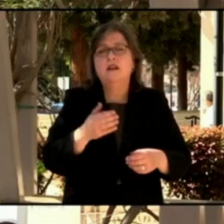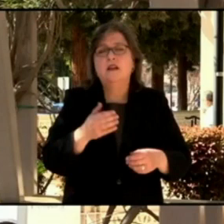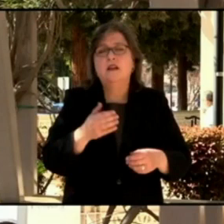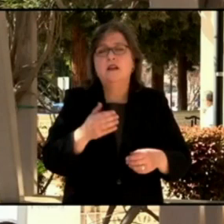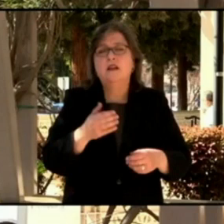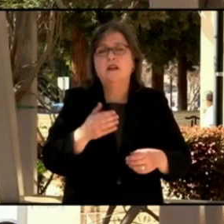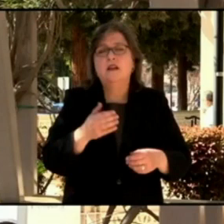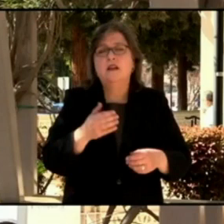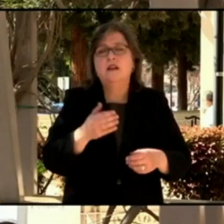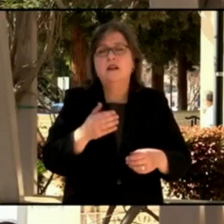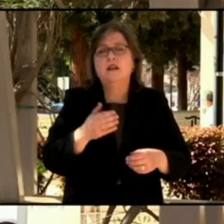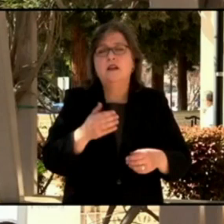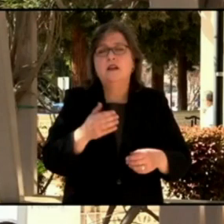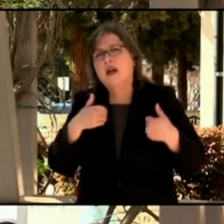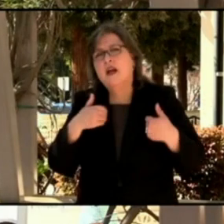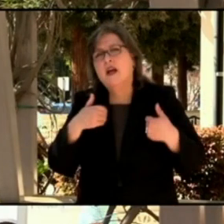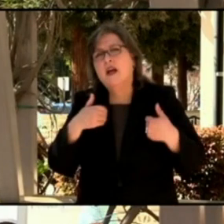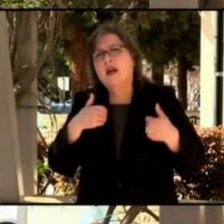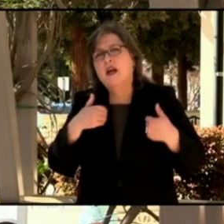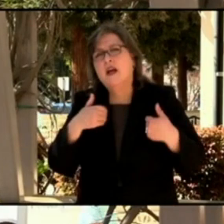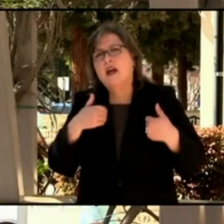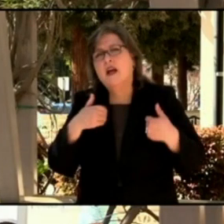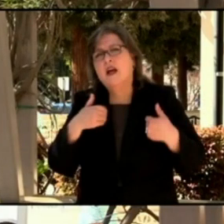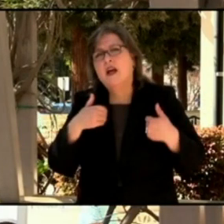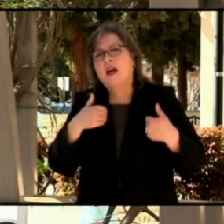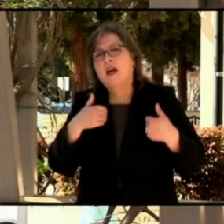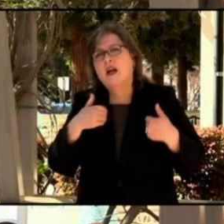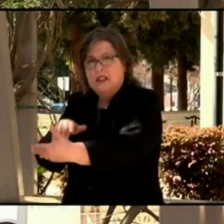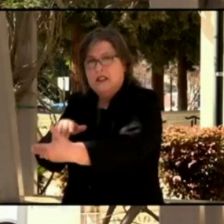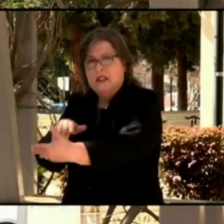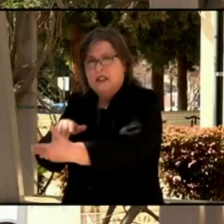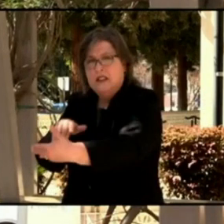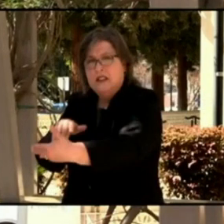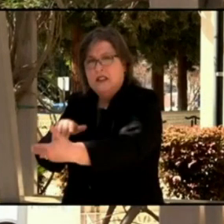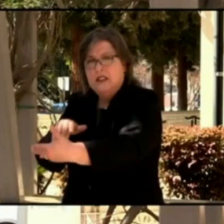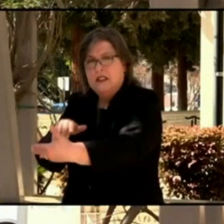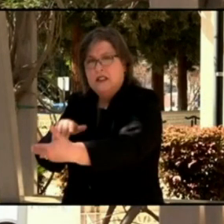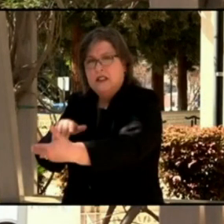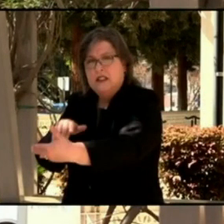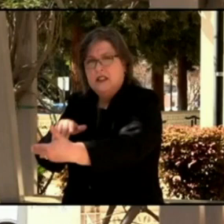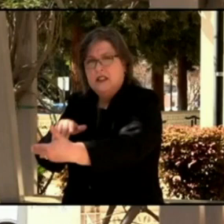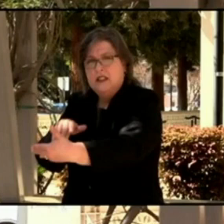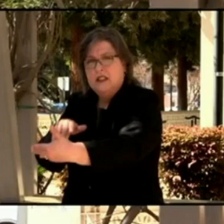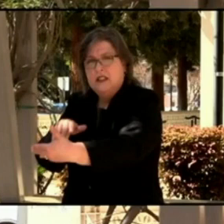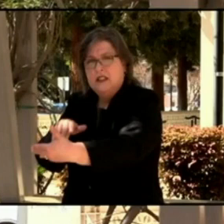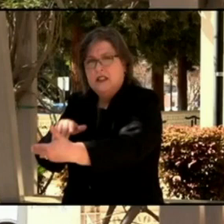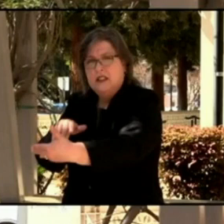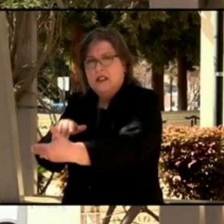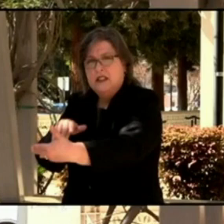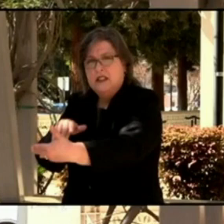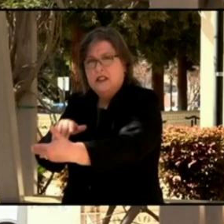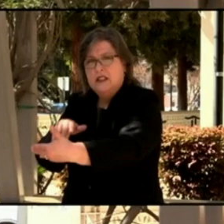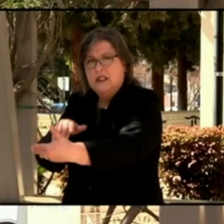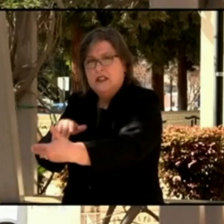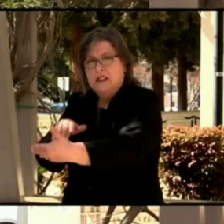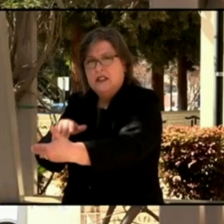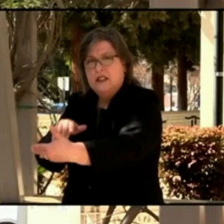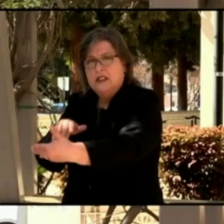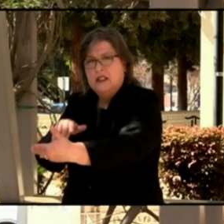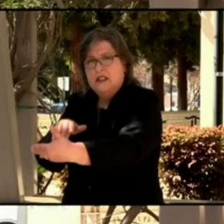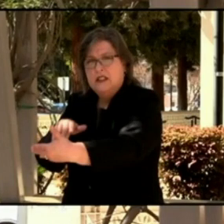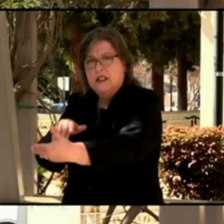these variants. But more importantly, there's the what happens in real life when there's people who are vaccinated